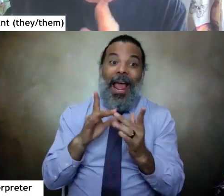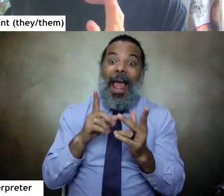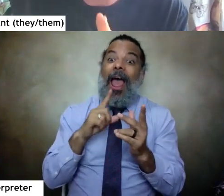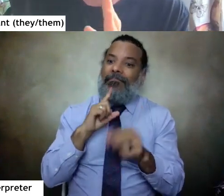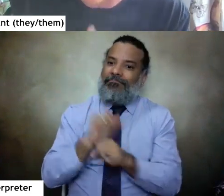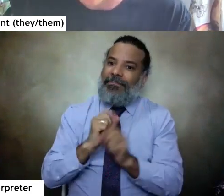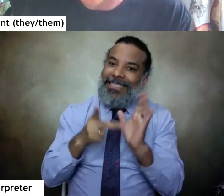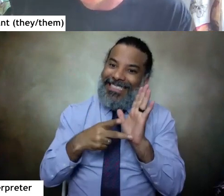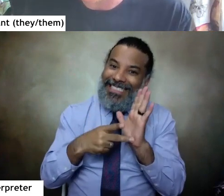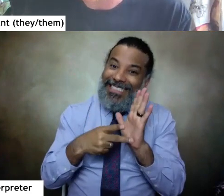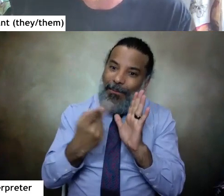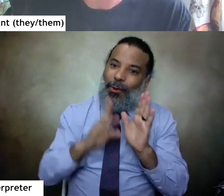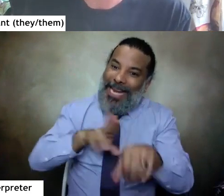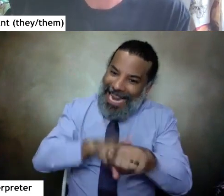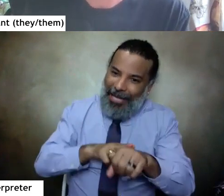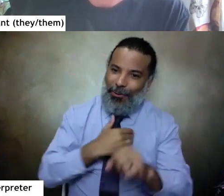their national membership.